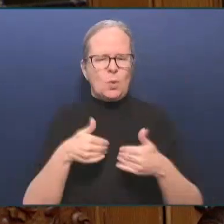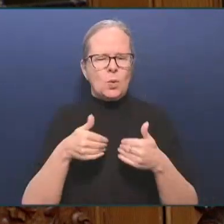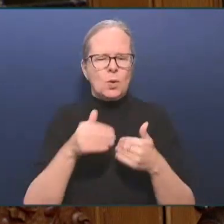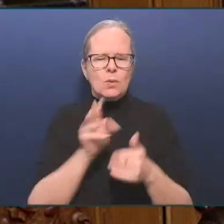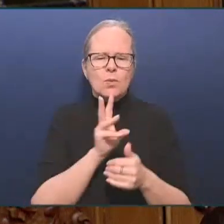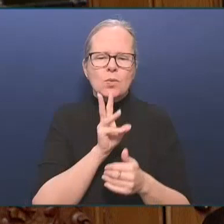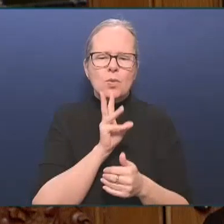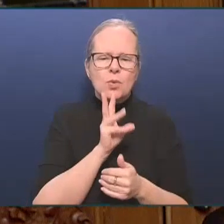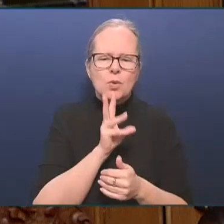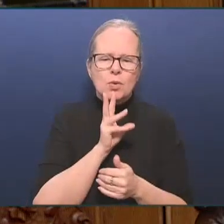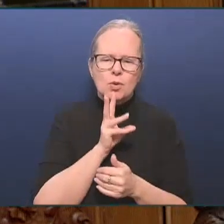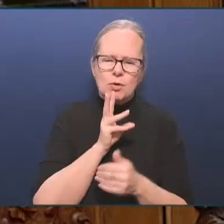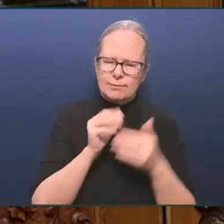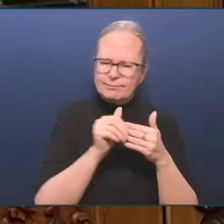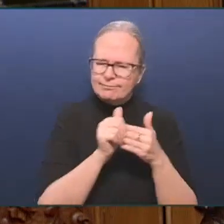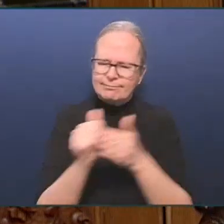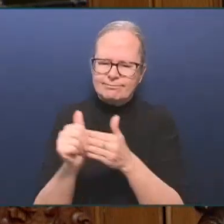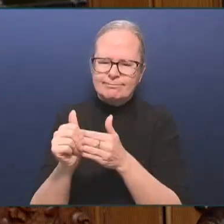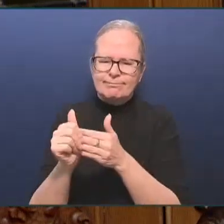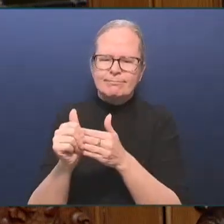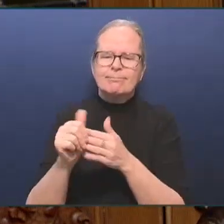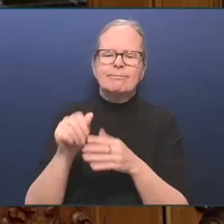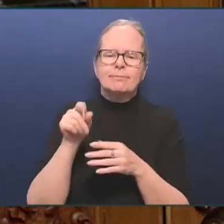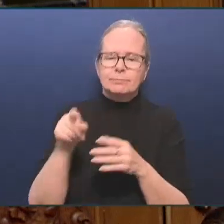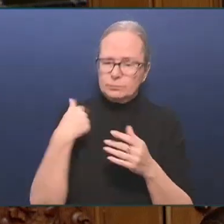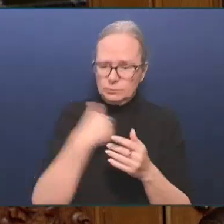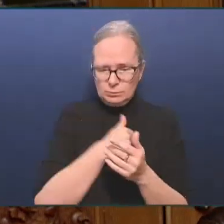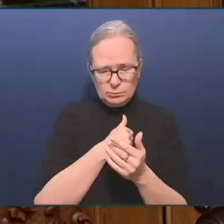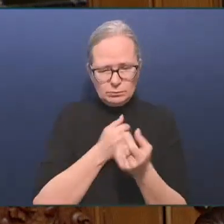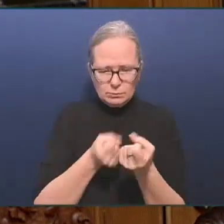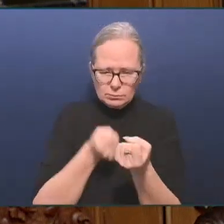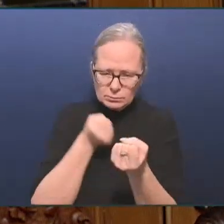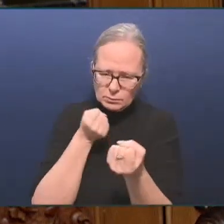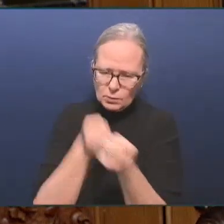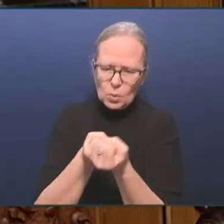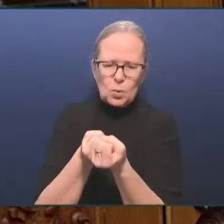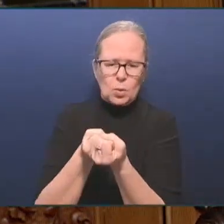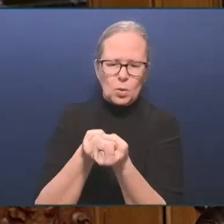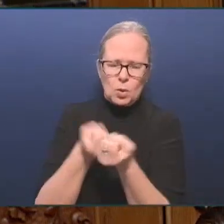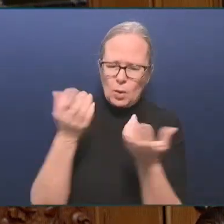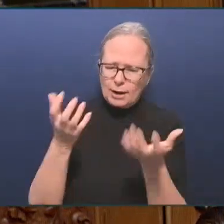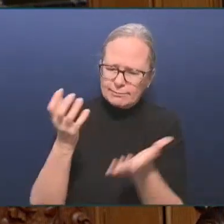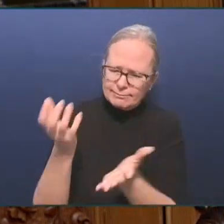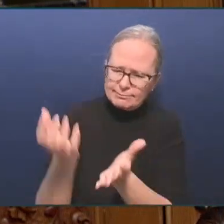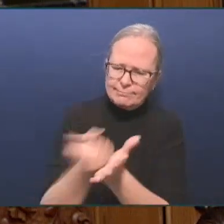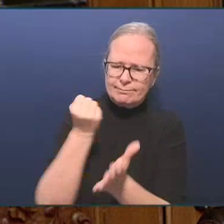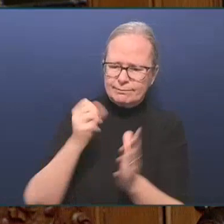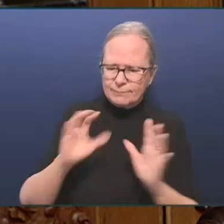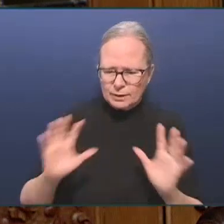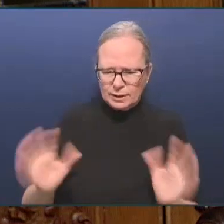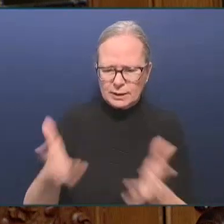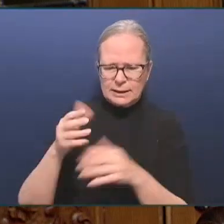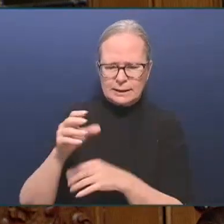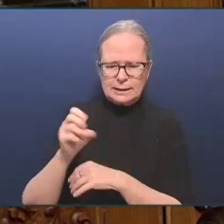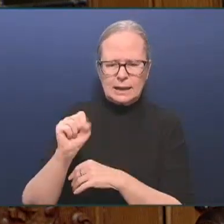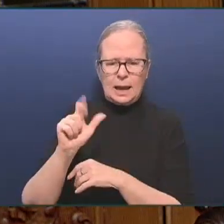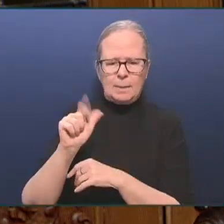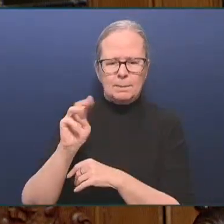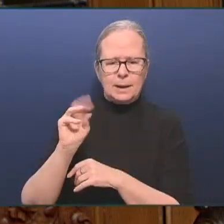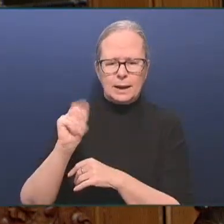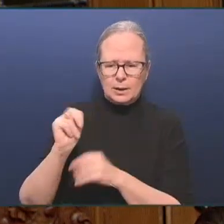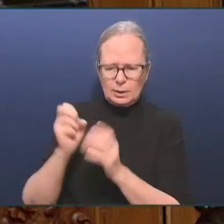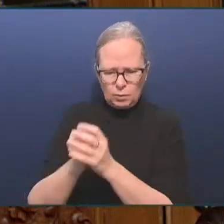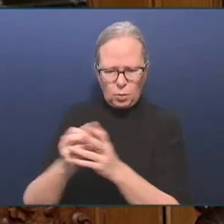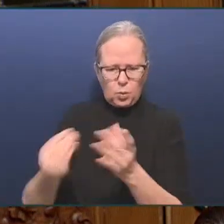resilient watersheds and abundant salmon runs. It's why our government is investing $100 million in healthy watersheds